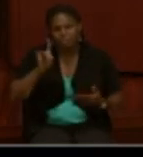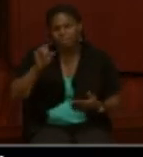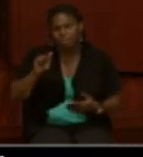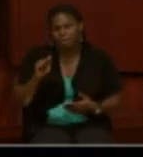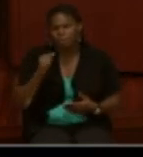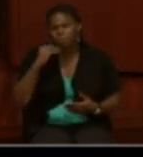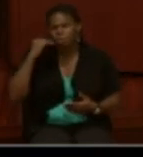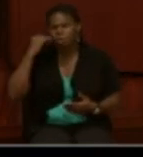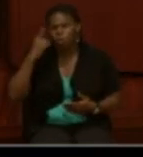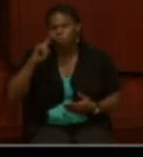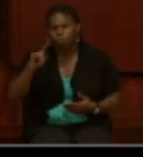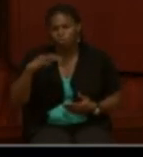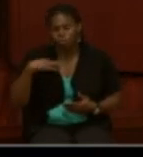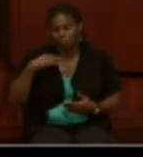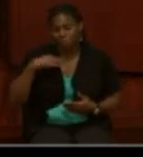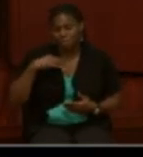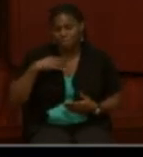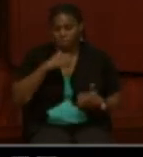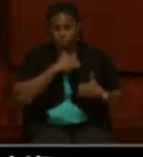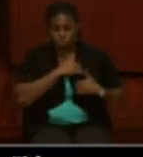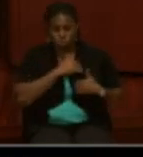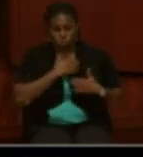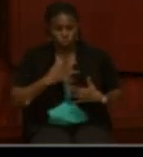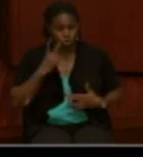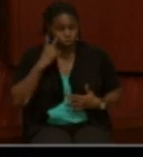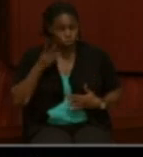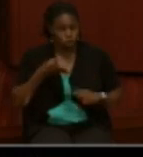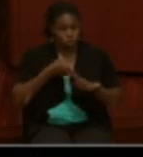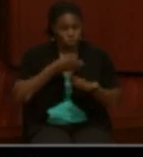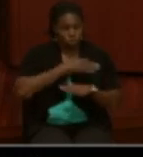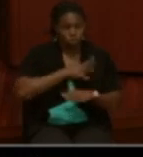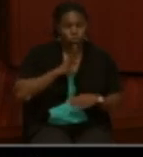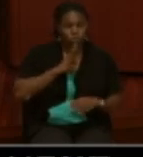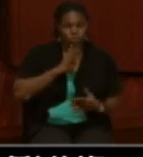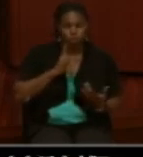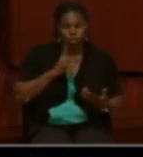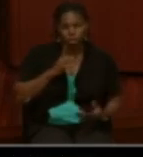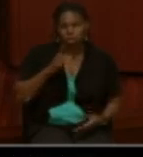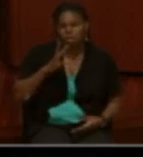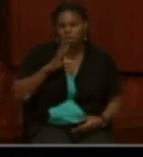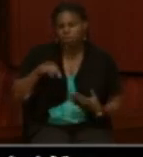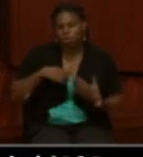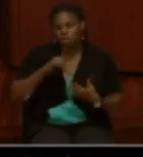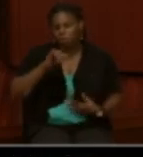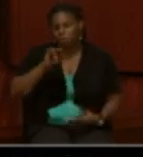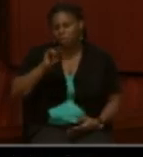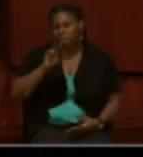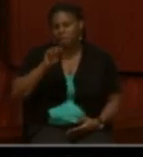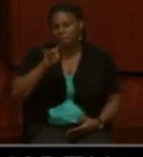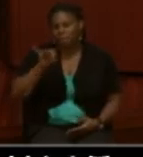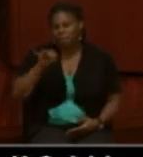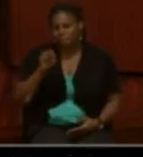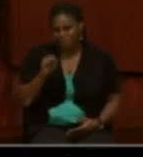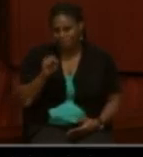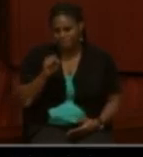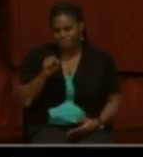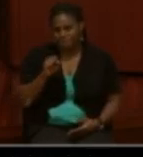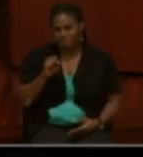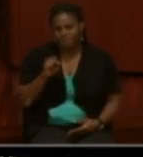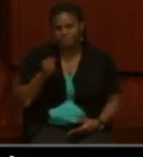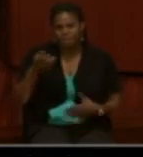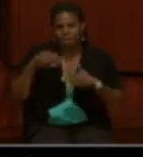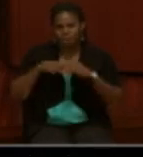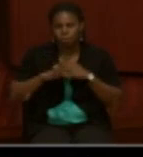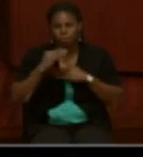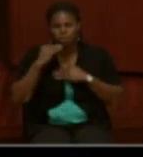Soldiers. If you saw the previous talk with Jake, you know that they were referred to as inmates. That's how they referred to them. It shows that he entered the